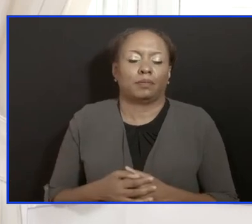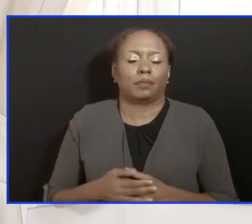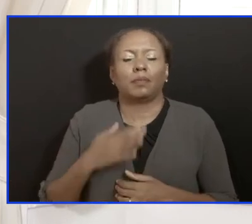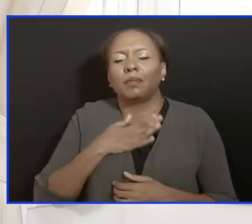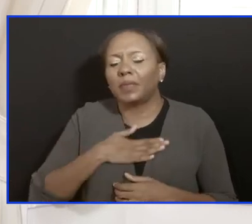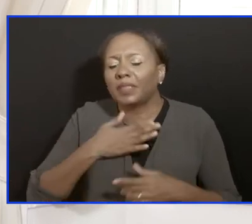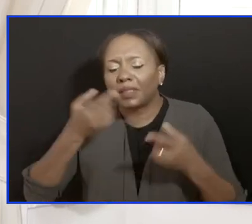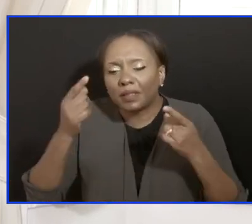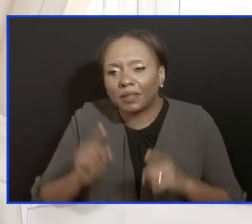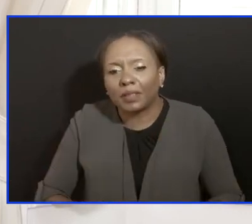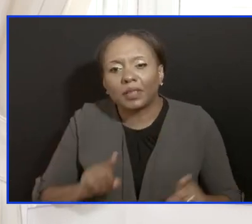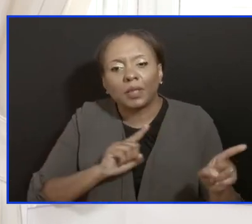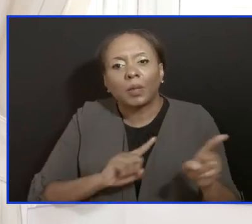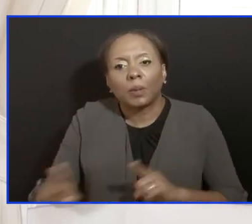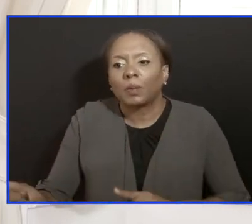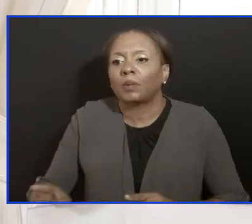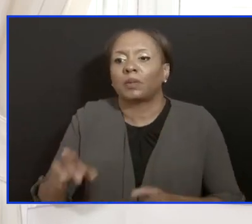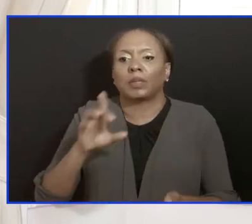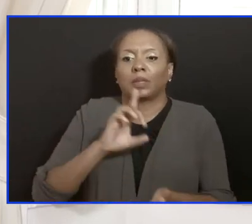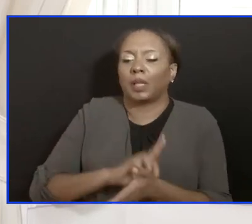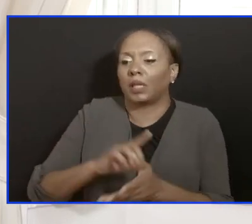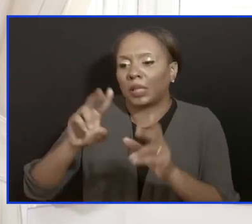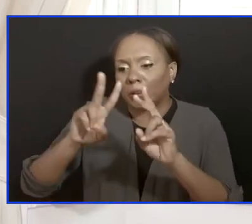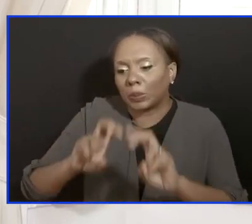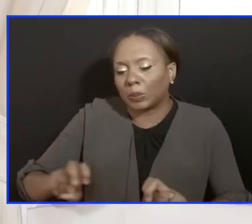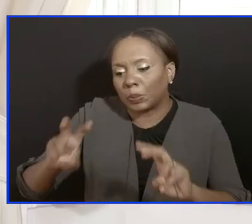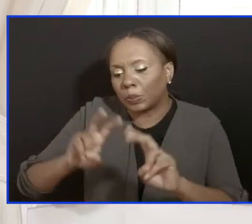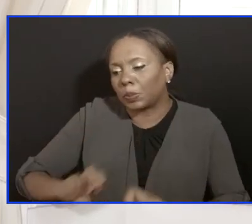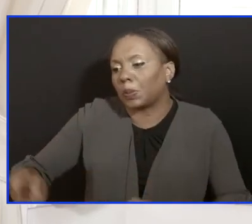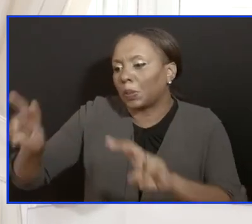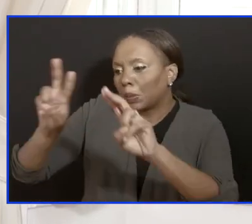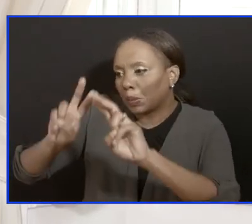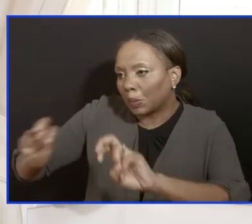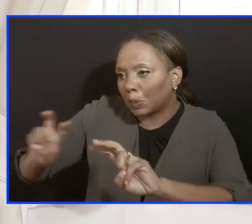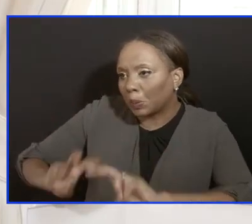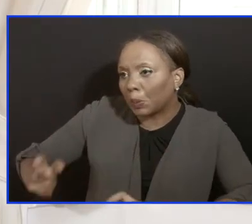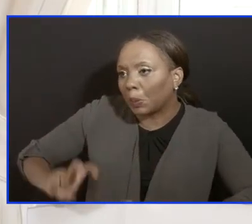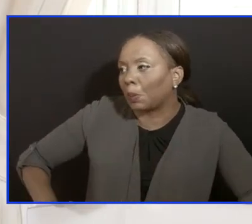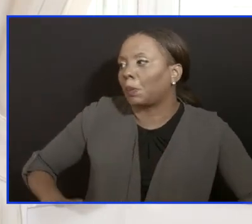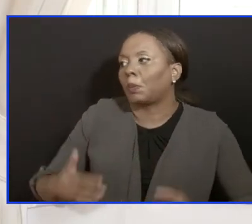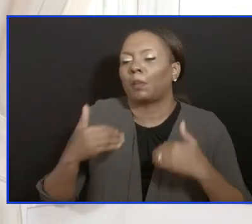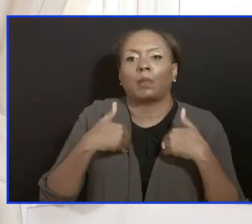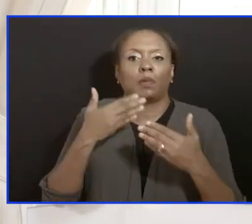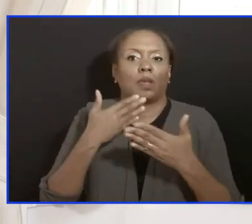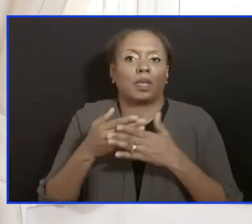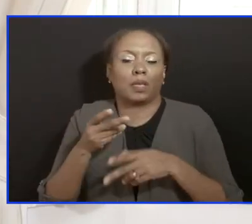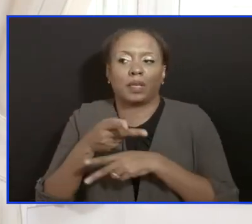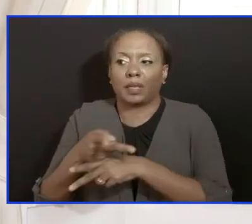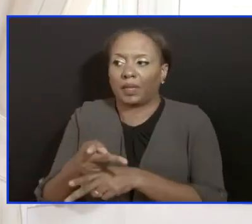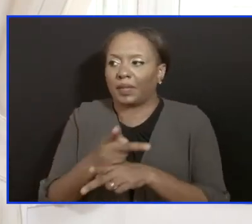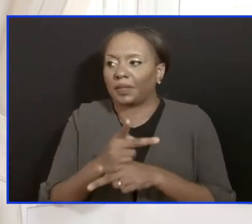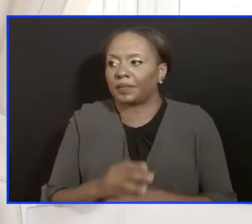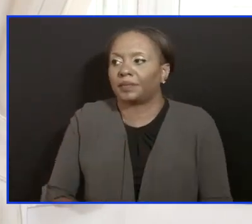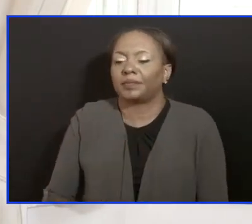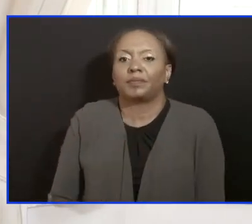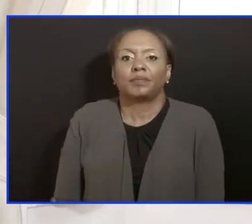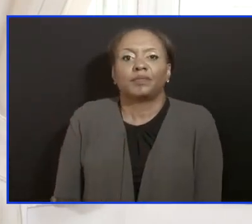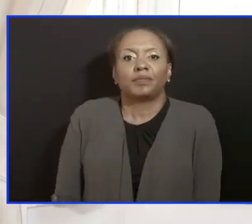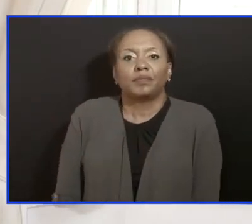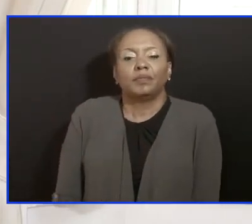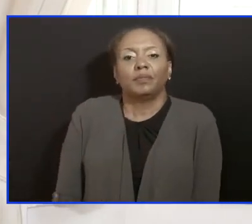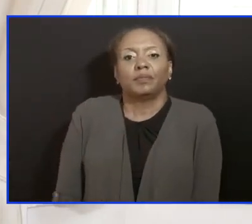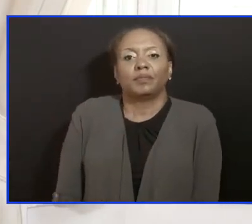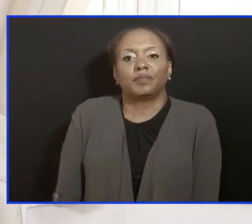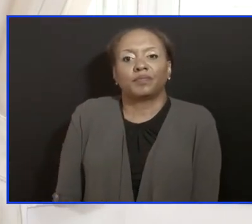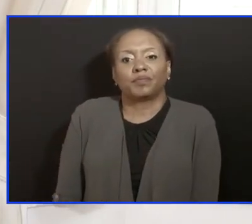facility to be assessed and to be monitored and to get the requisite care that you need. Since our